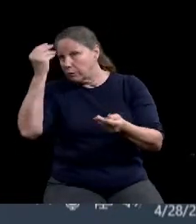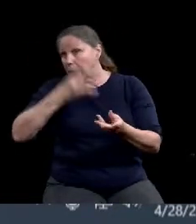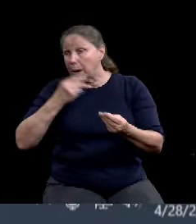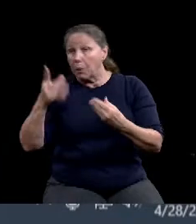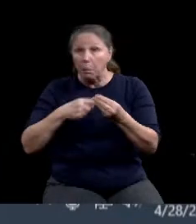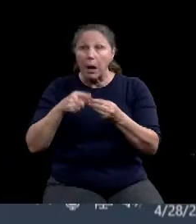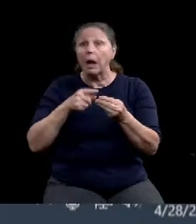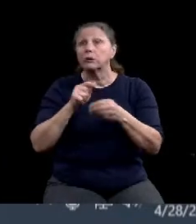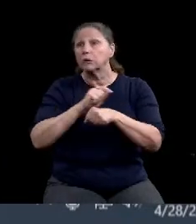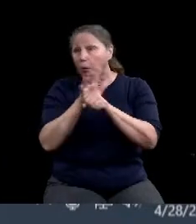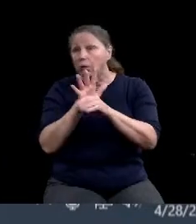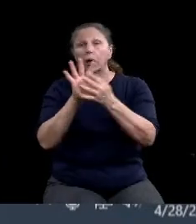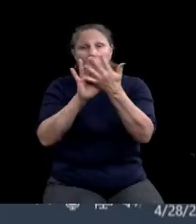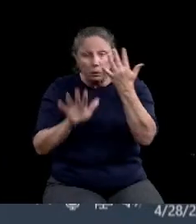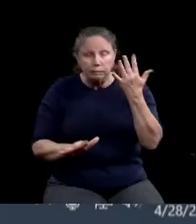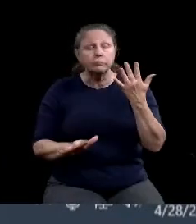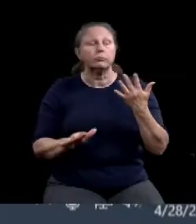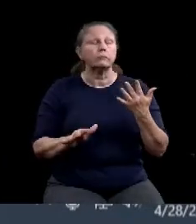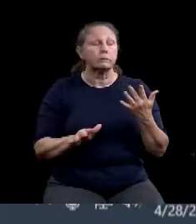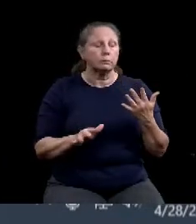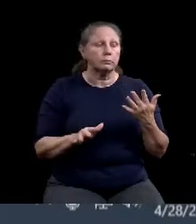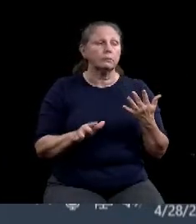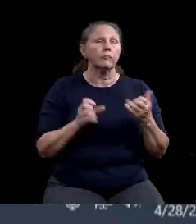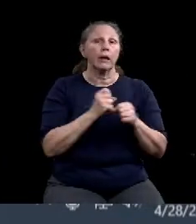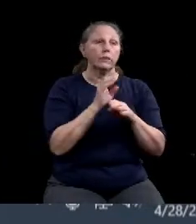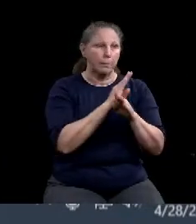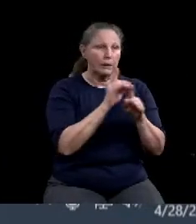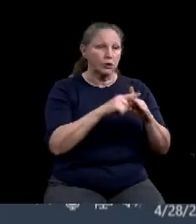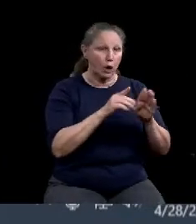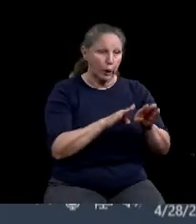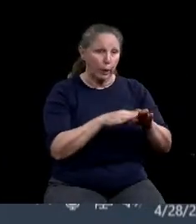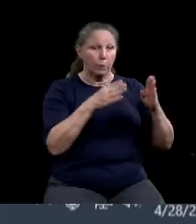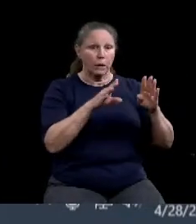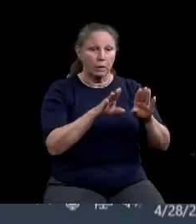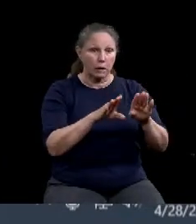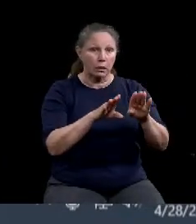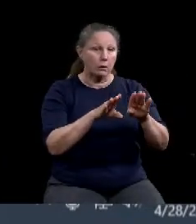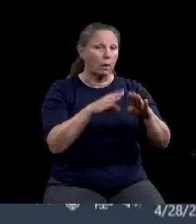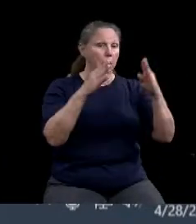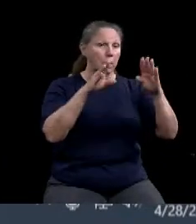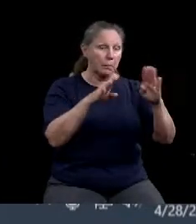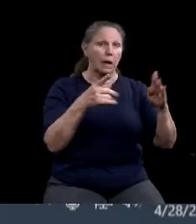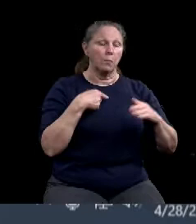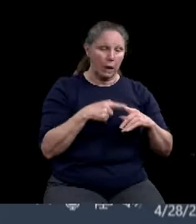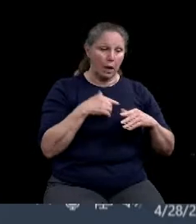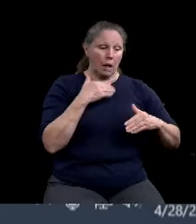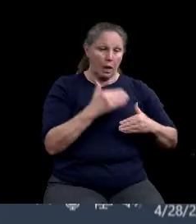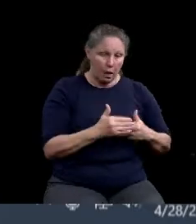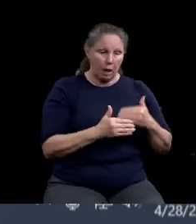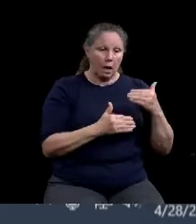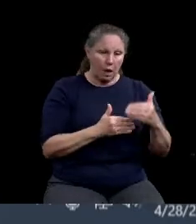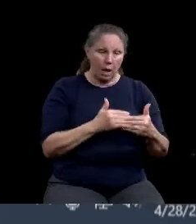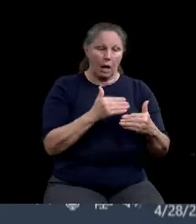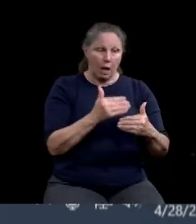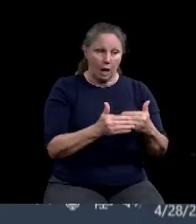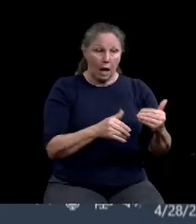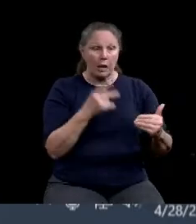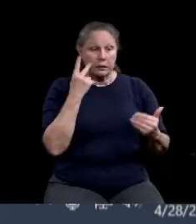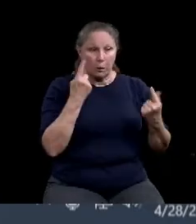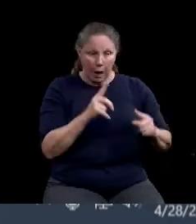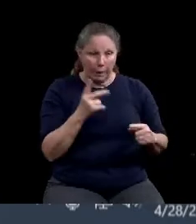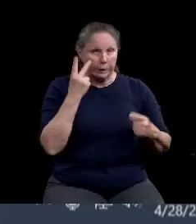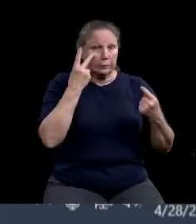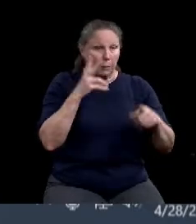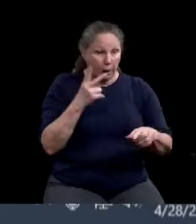businesses back open in a very measured and thoughtful and staged initiative. So, I'm in favor of us following